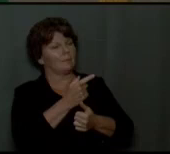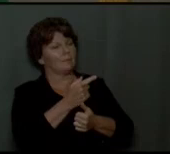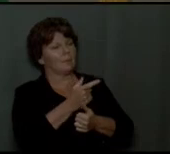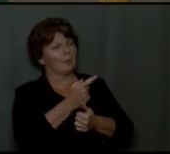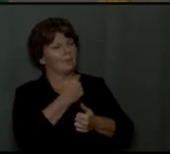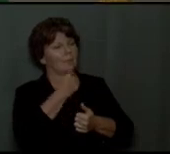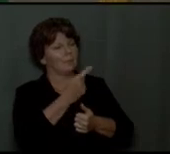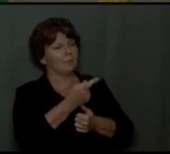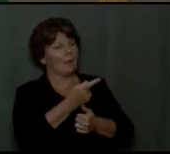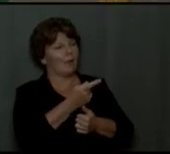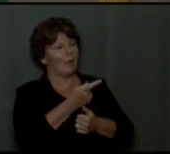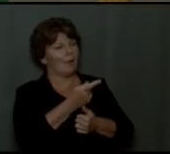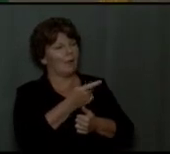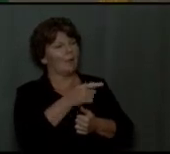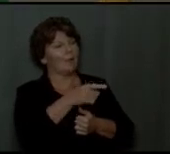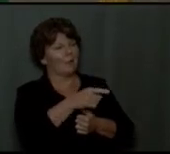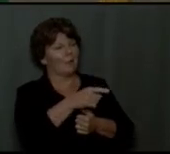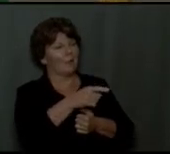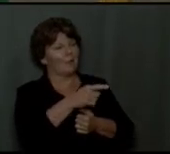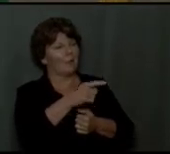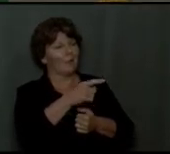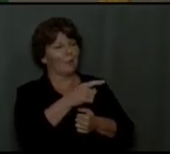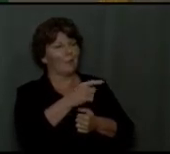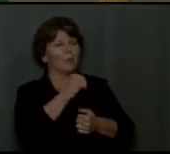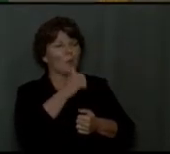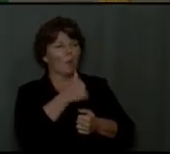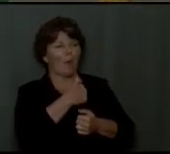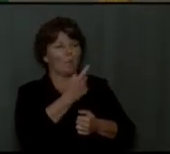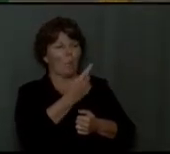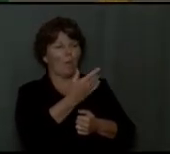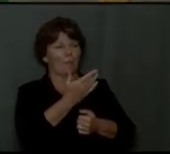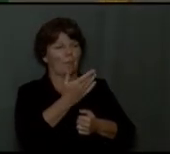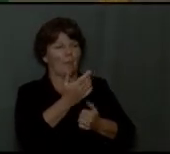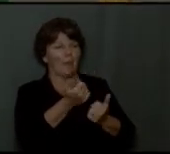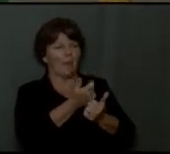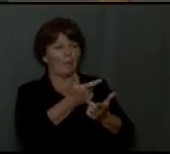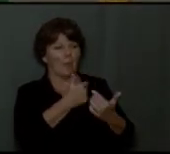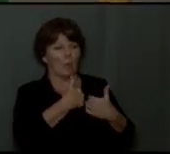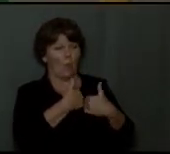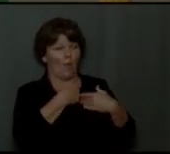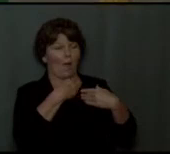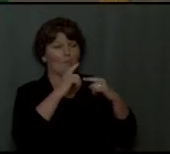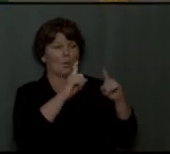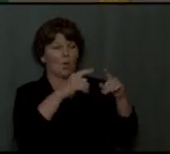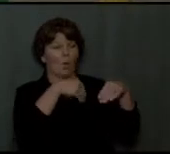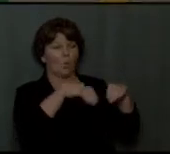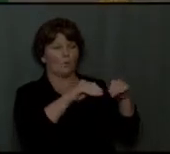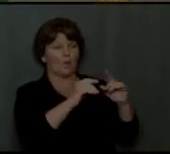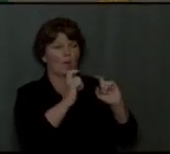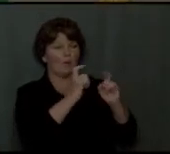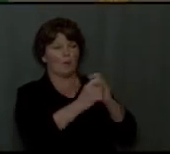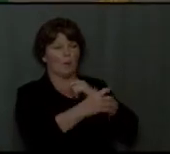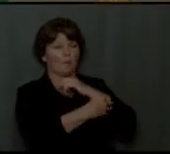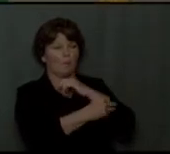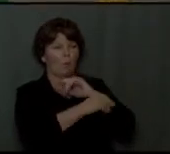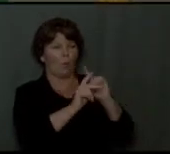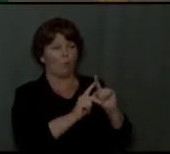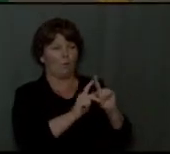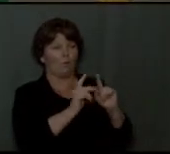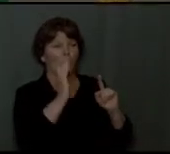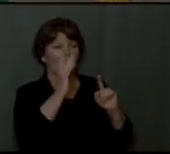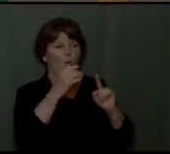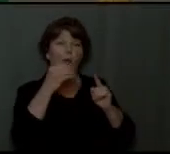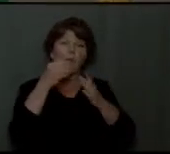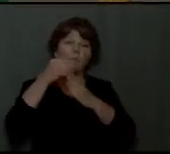and said to him, You lack one thing. Go and sell all that you have, and give it to the poor, and you will have